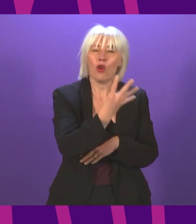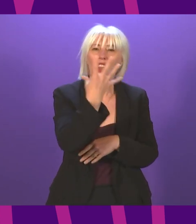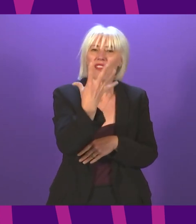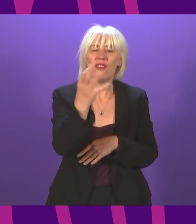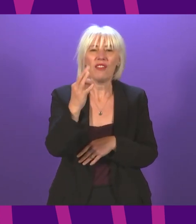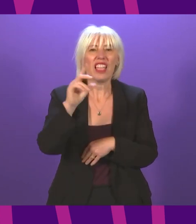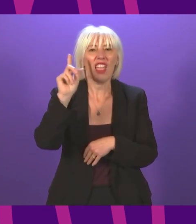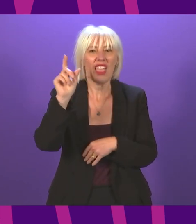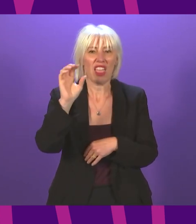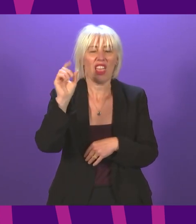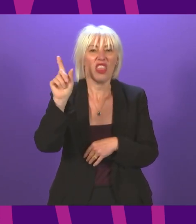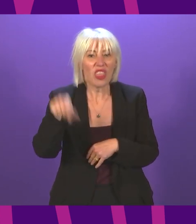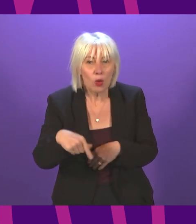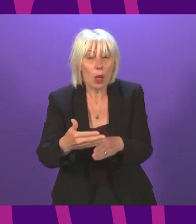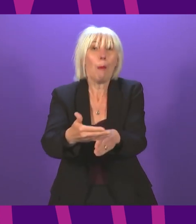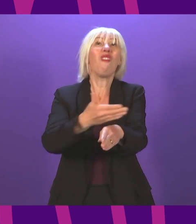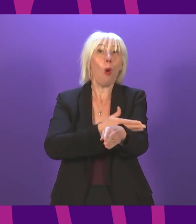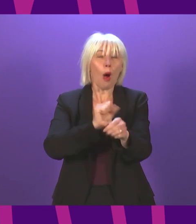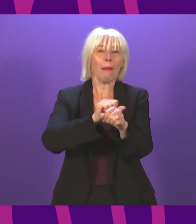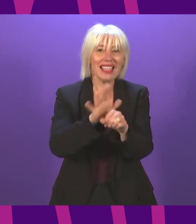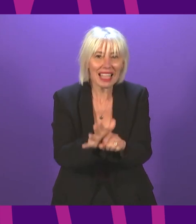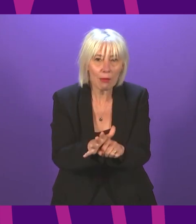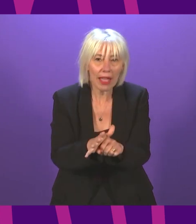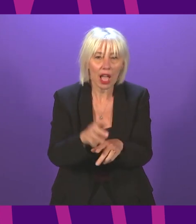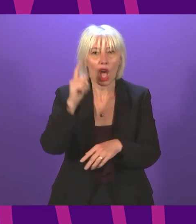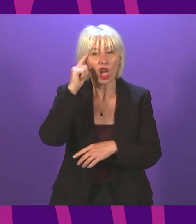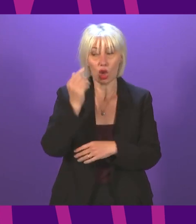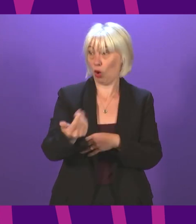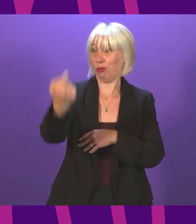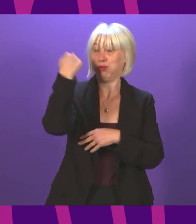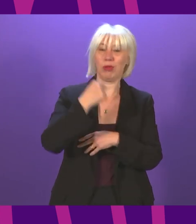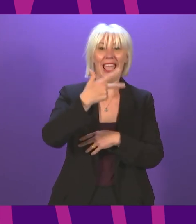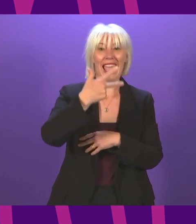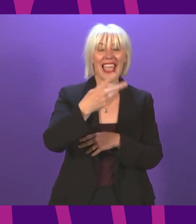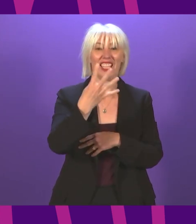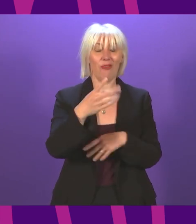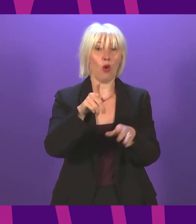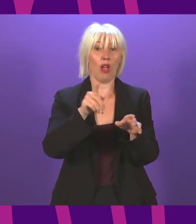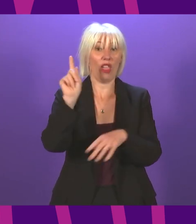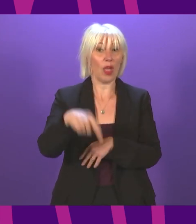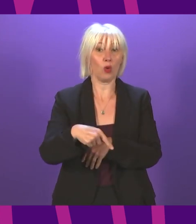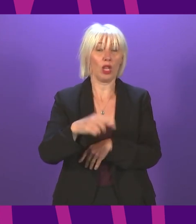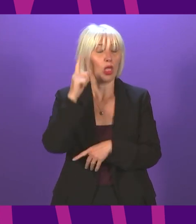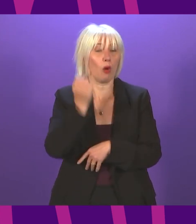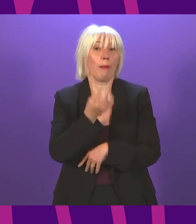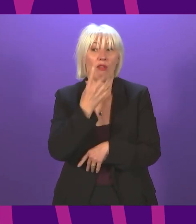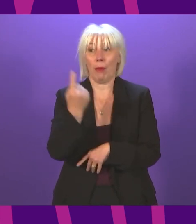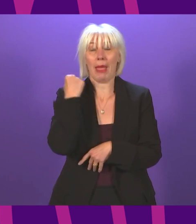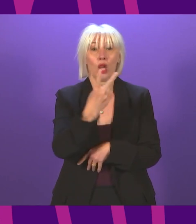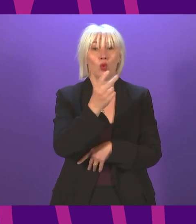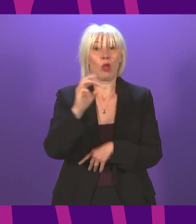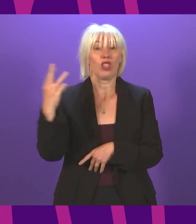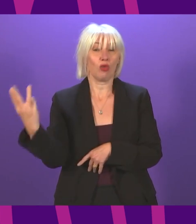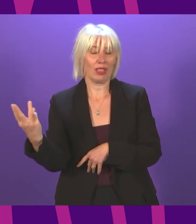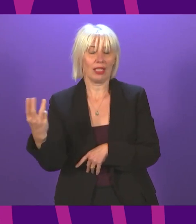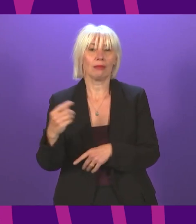,000 before the pandemic. And she thought 84,000 was a humiliation in 2003. Doctors,